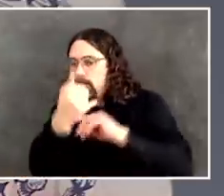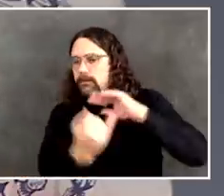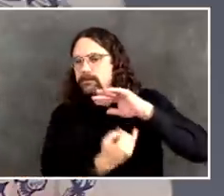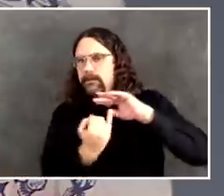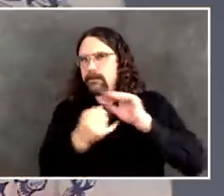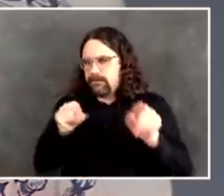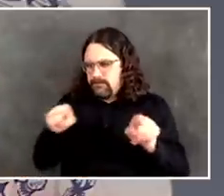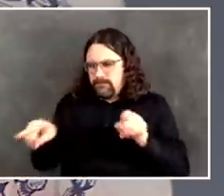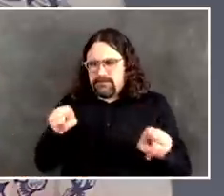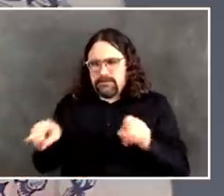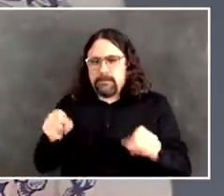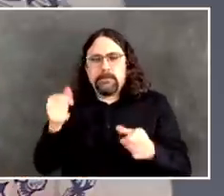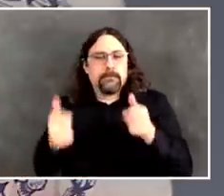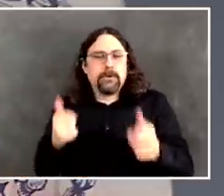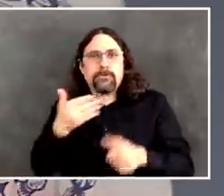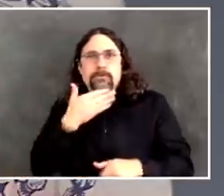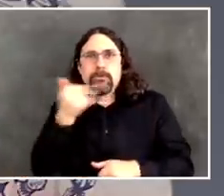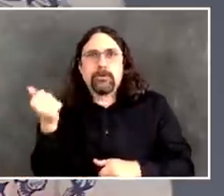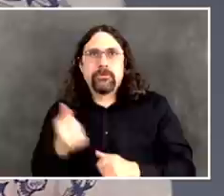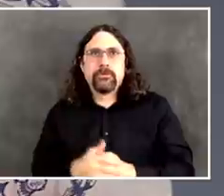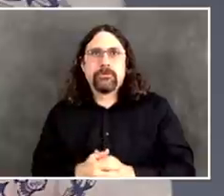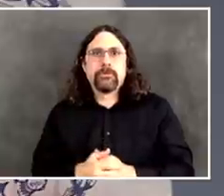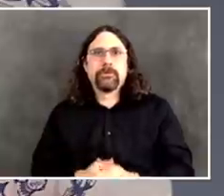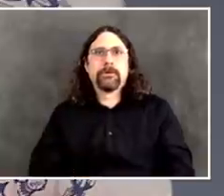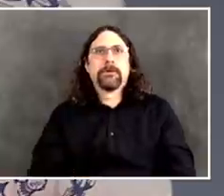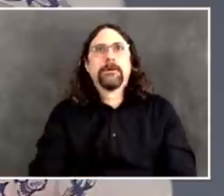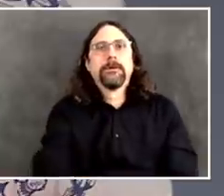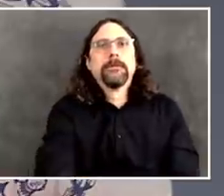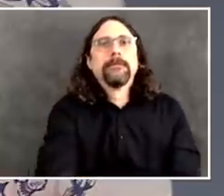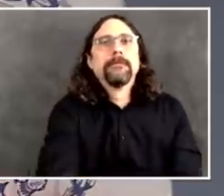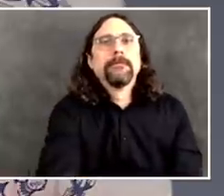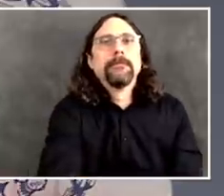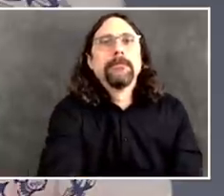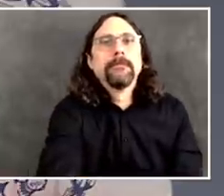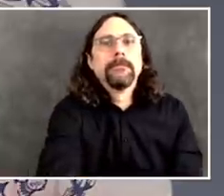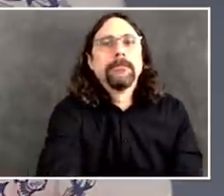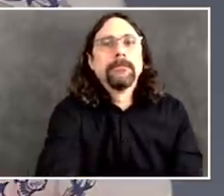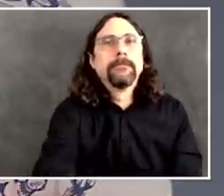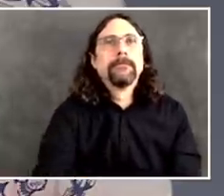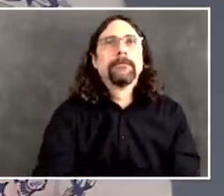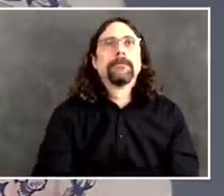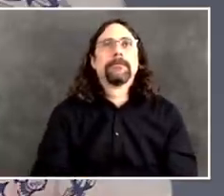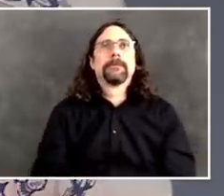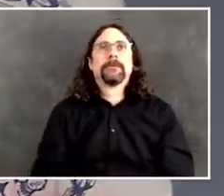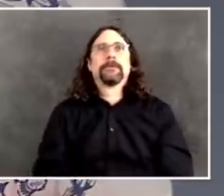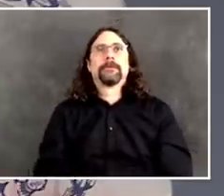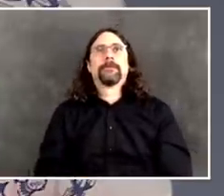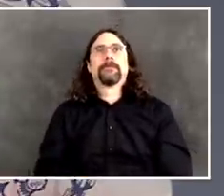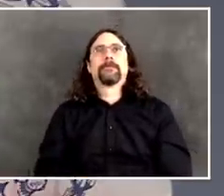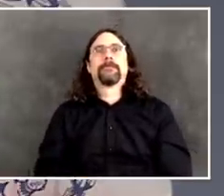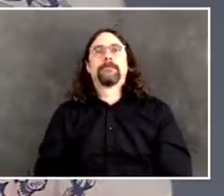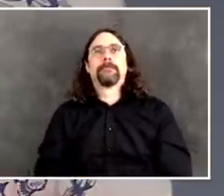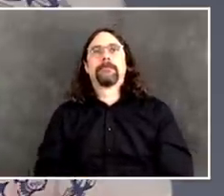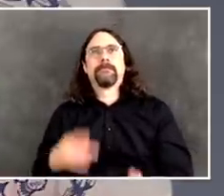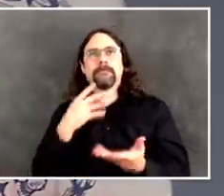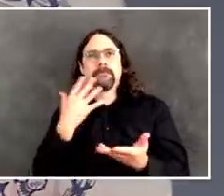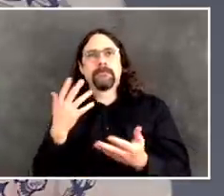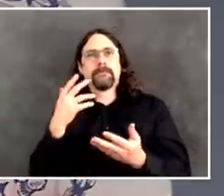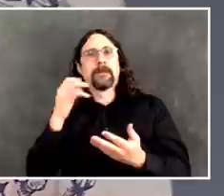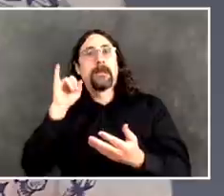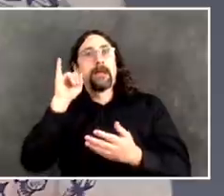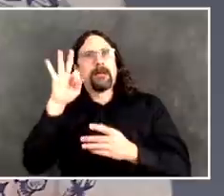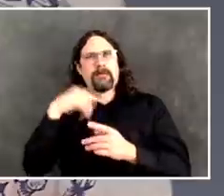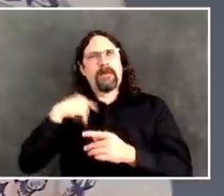provide a certain amount, but not necessarily the same as is provided, I should say, in a nursing home setting. So could you speak to that?